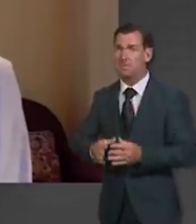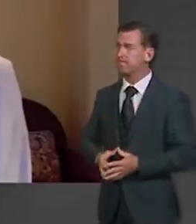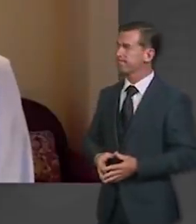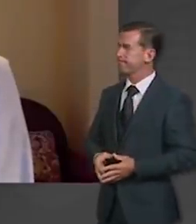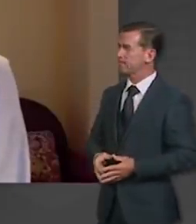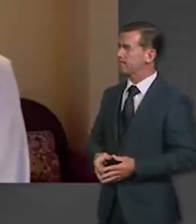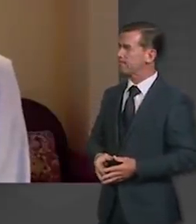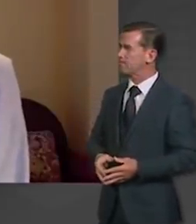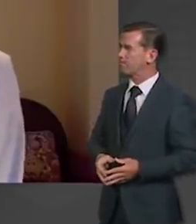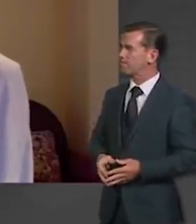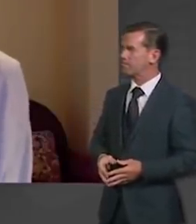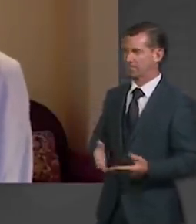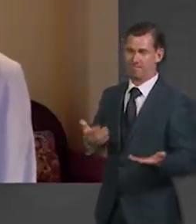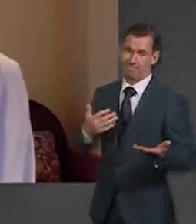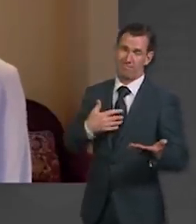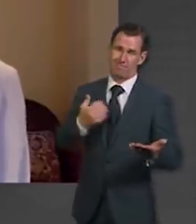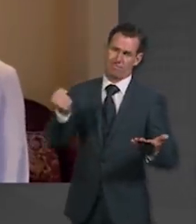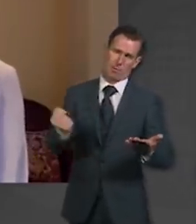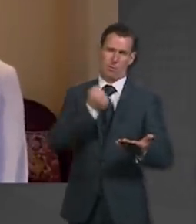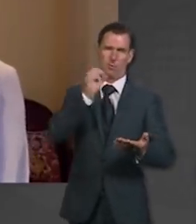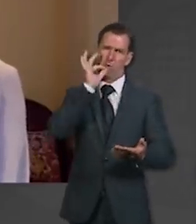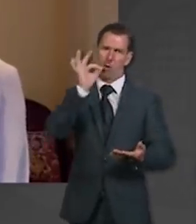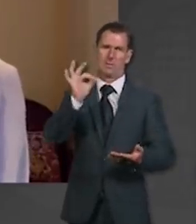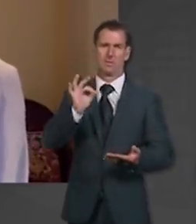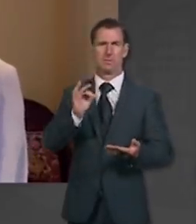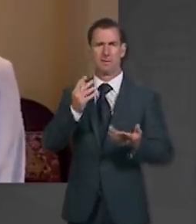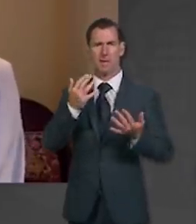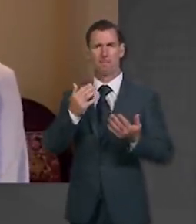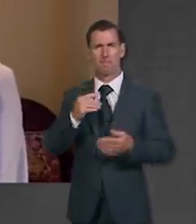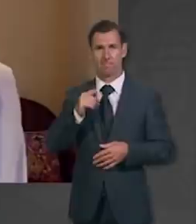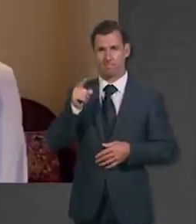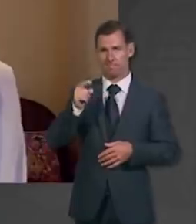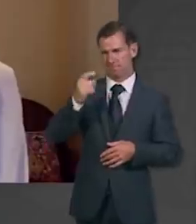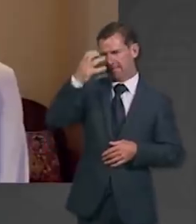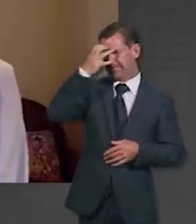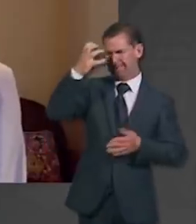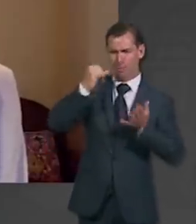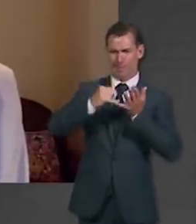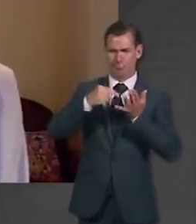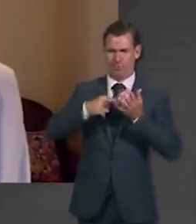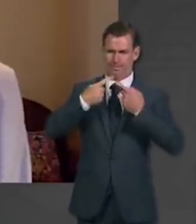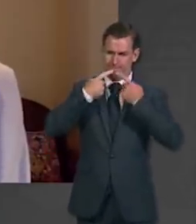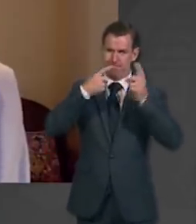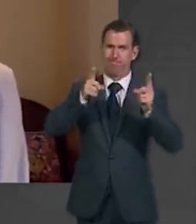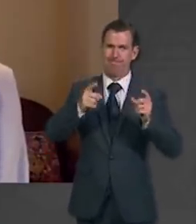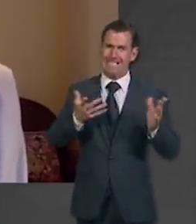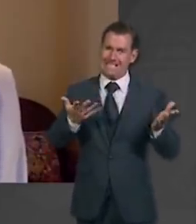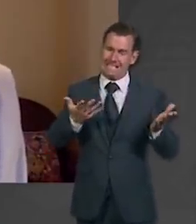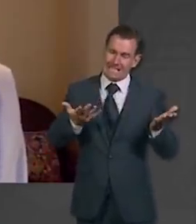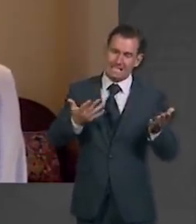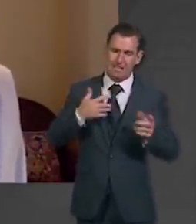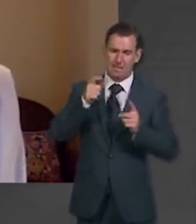About the admission by Downing Street today that the Prime Minister is spending nearly a million pounds having his